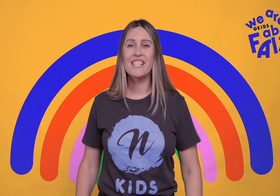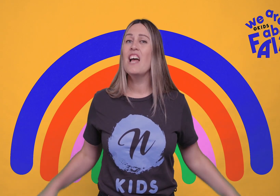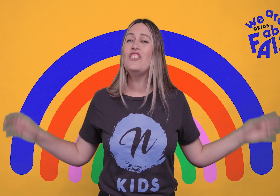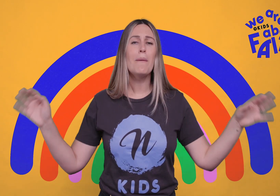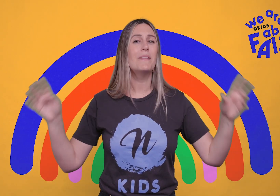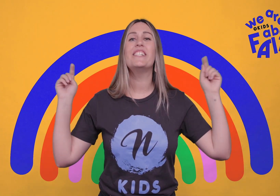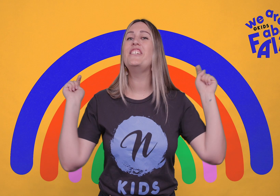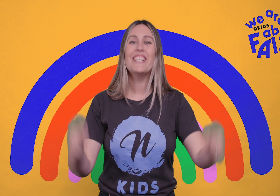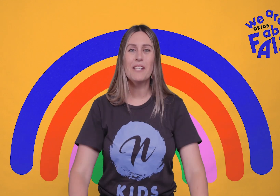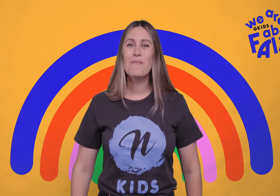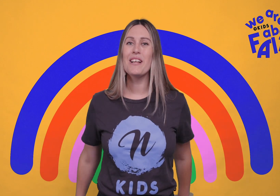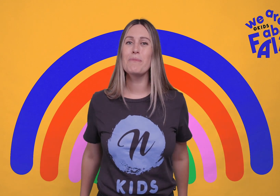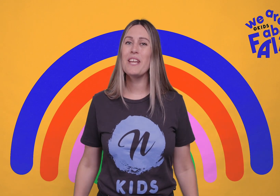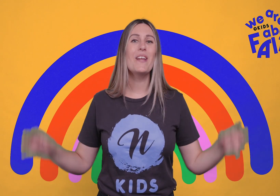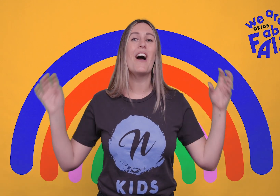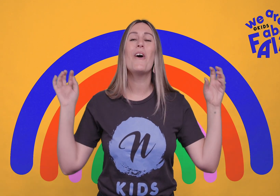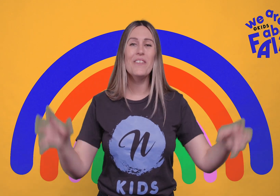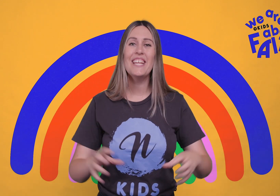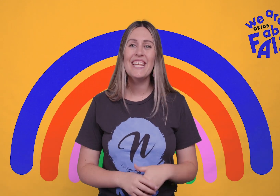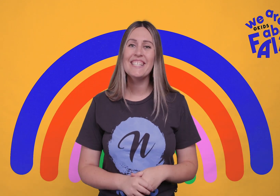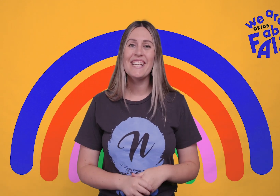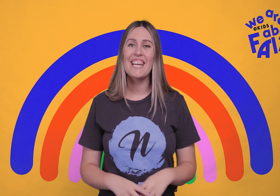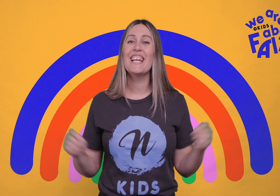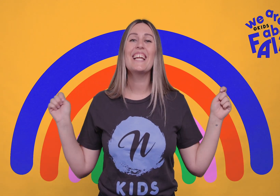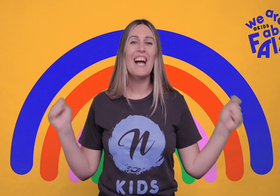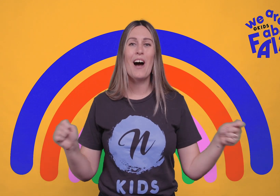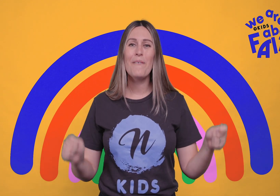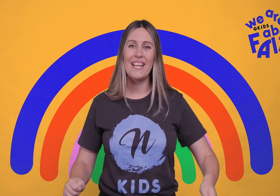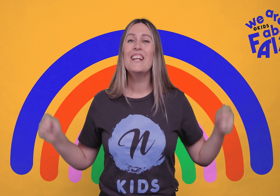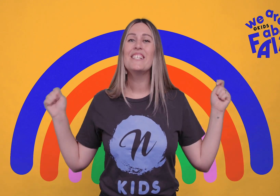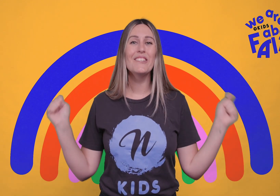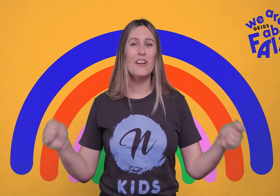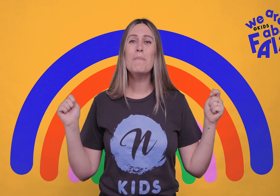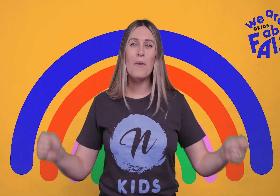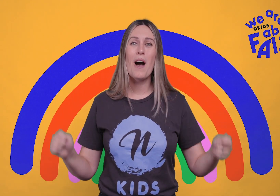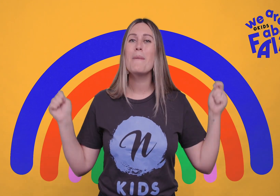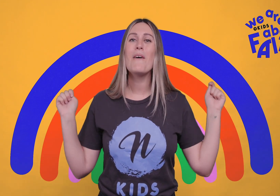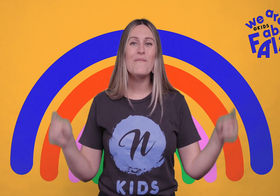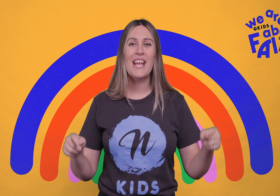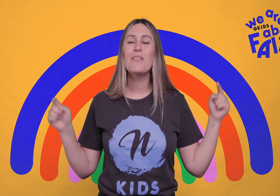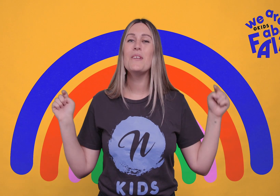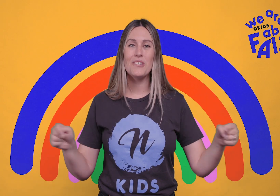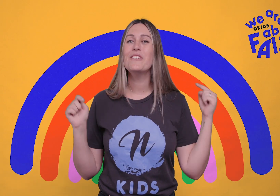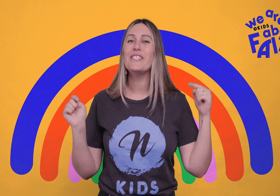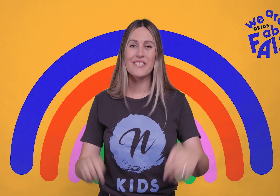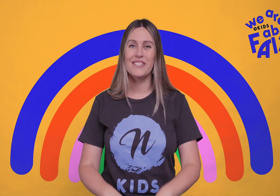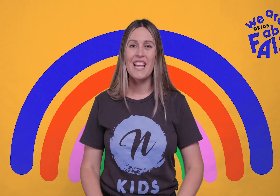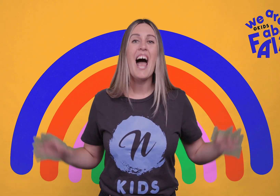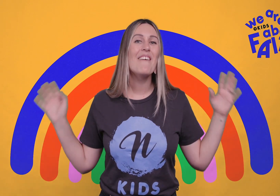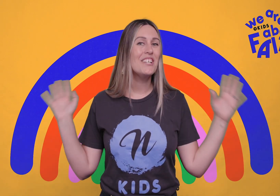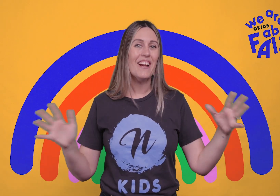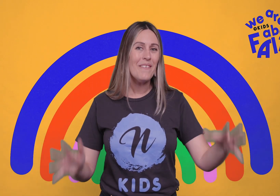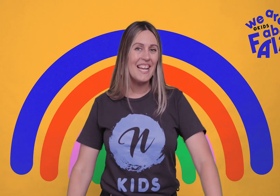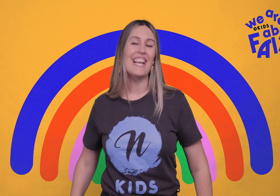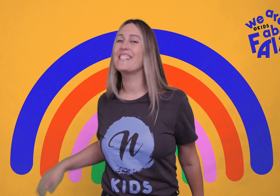Jesus. Jump. This is just the first week. We are only getting started. And I can't wait to learn more about faith with you soon.